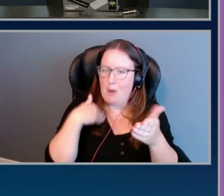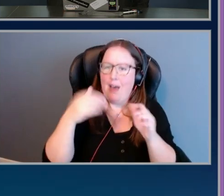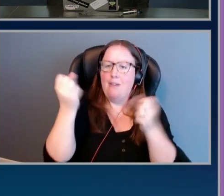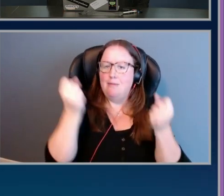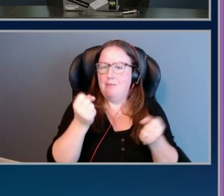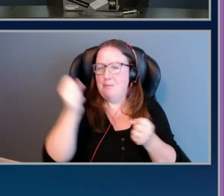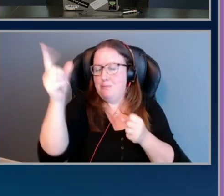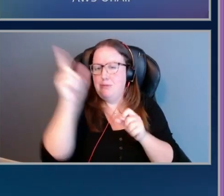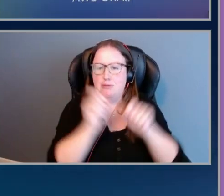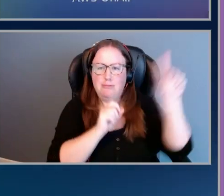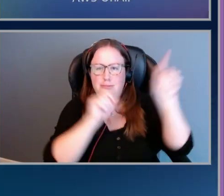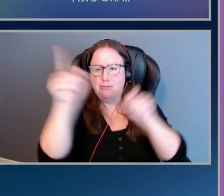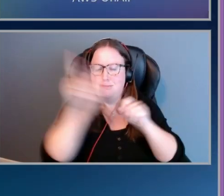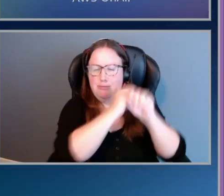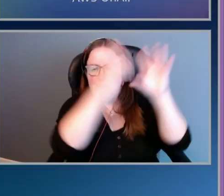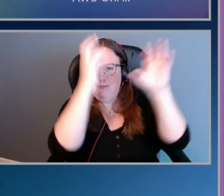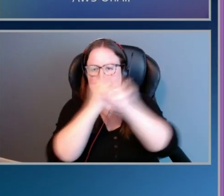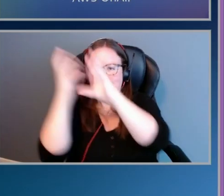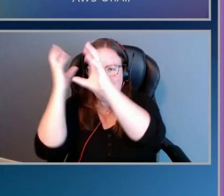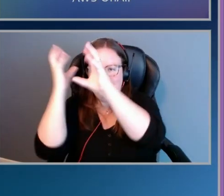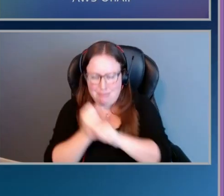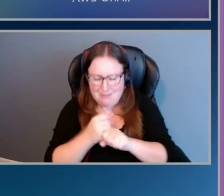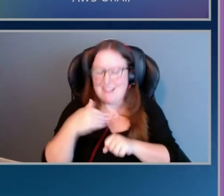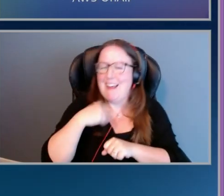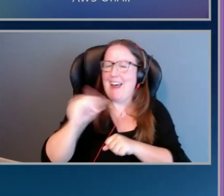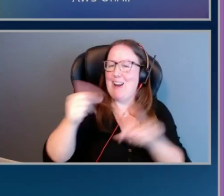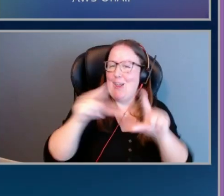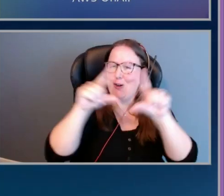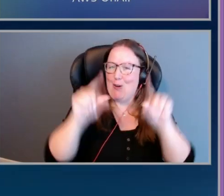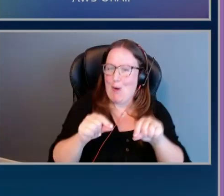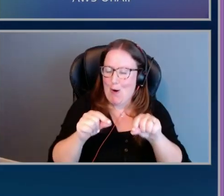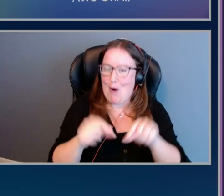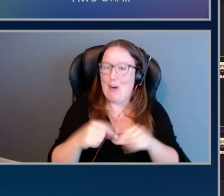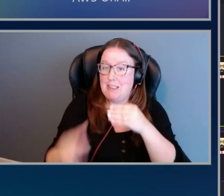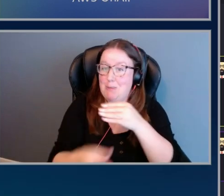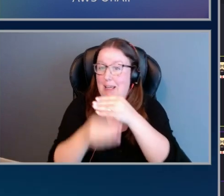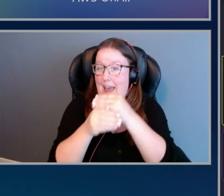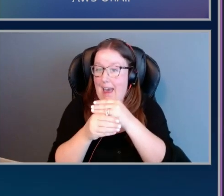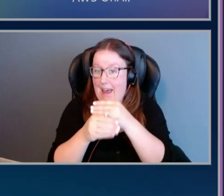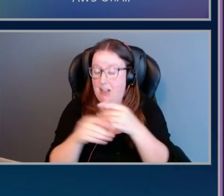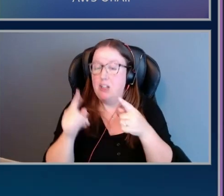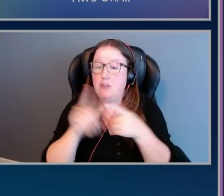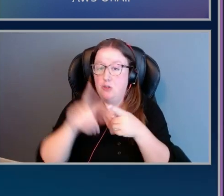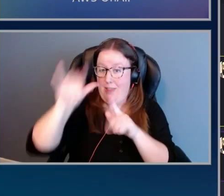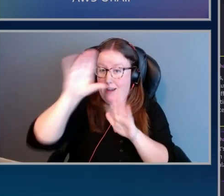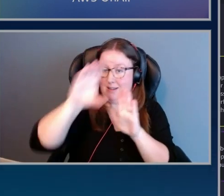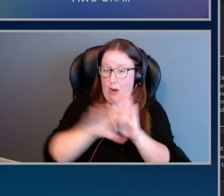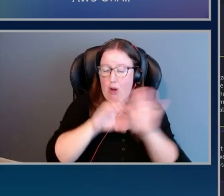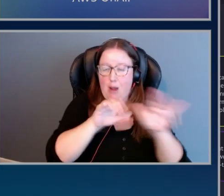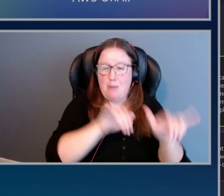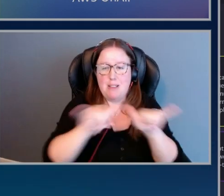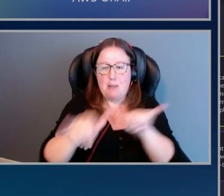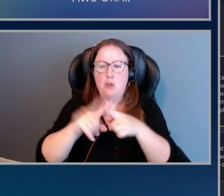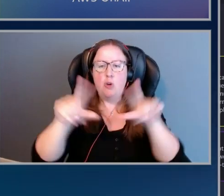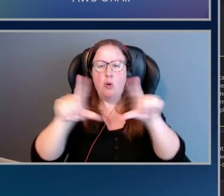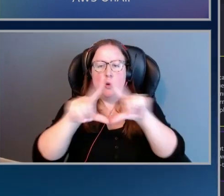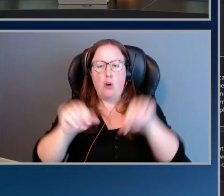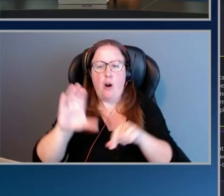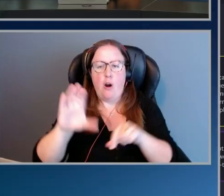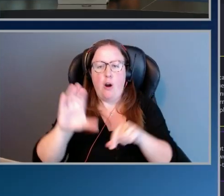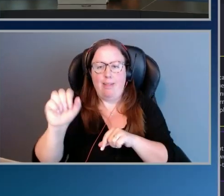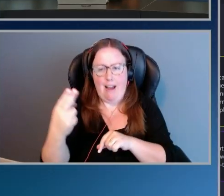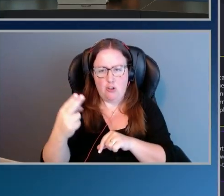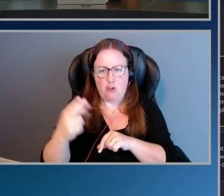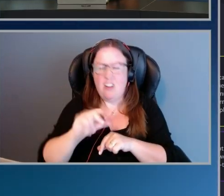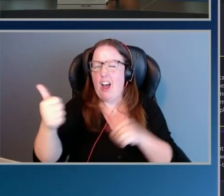fireworks. So another service card is being added to this architecture diagram. Very similar to Card Clash, which is the other